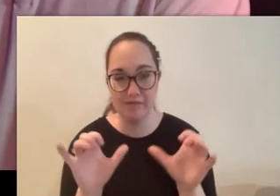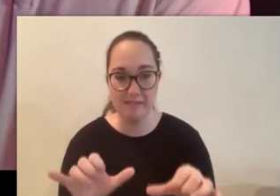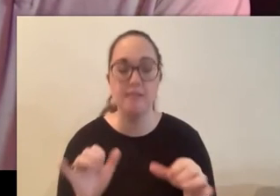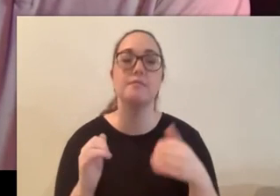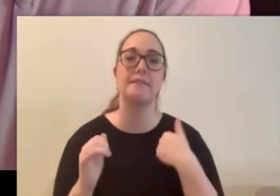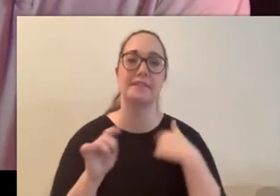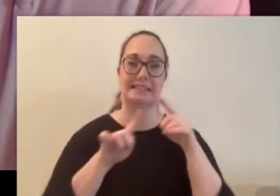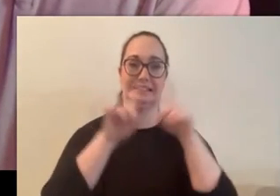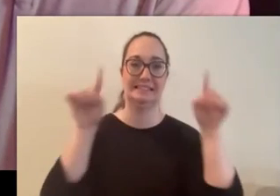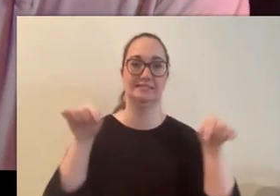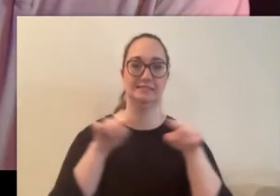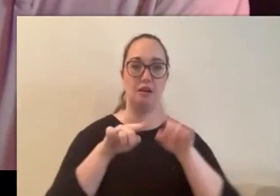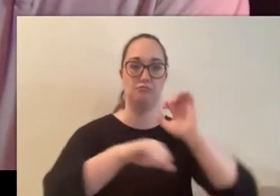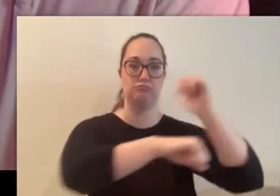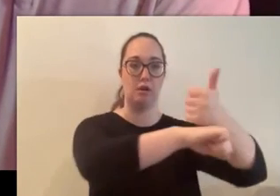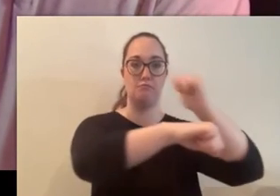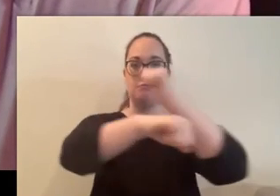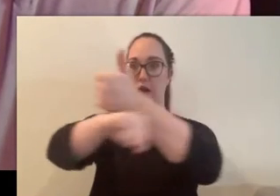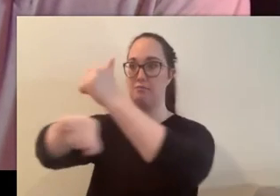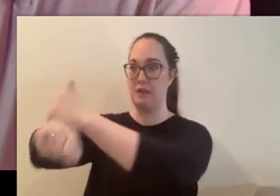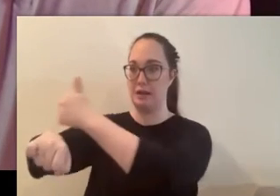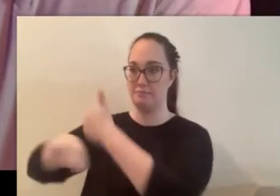distress to call for help